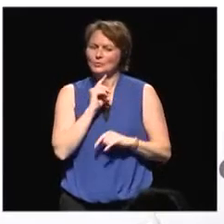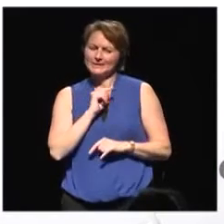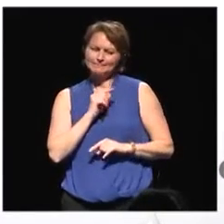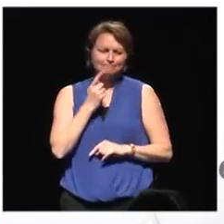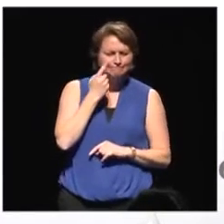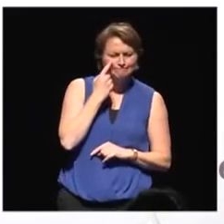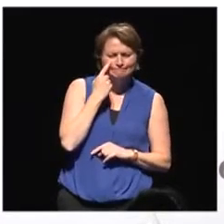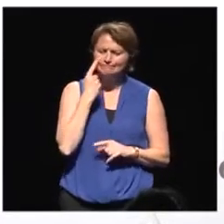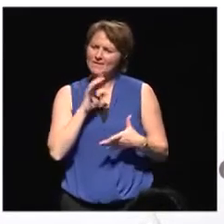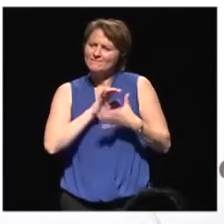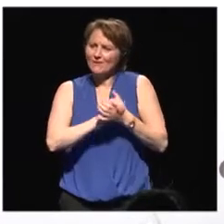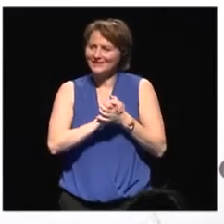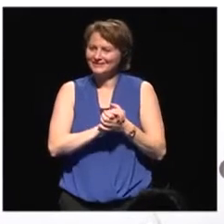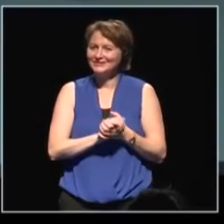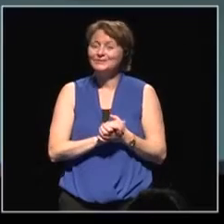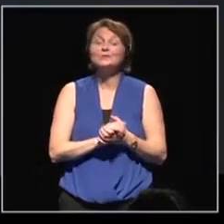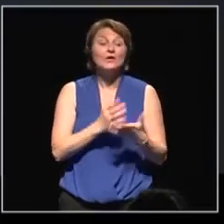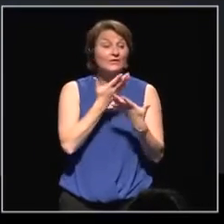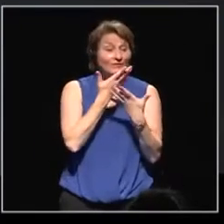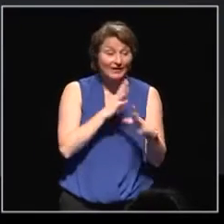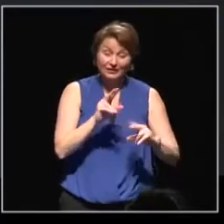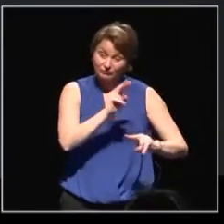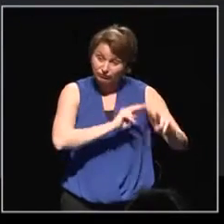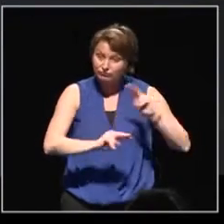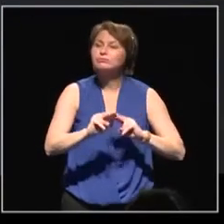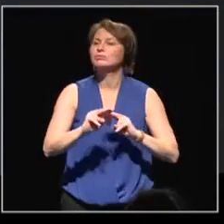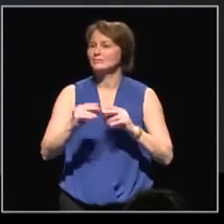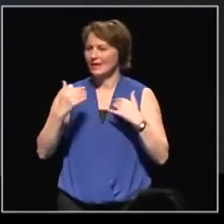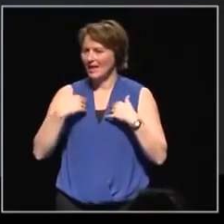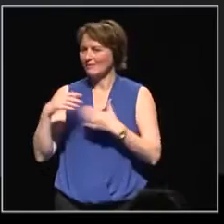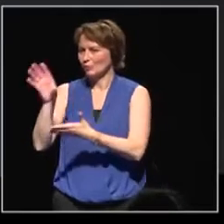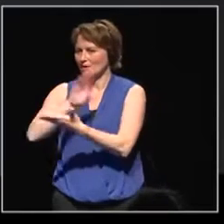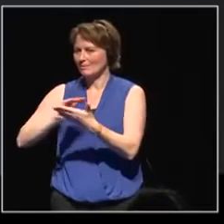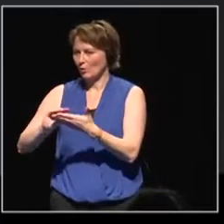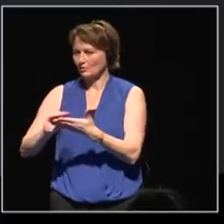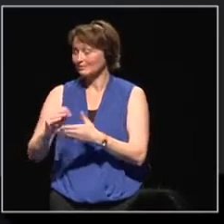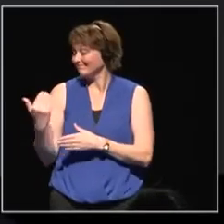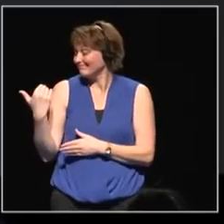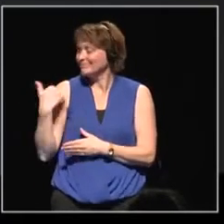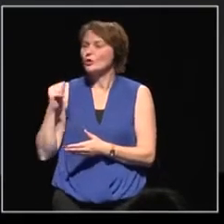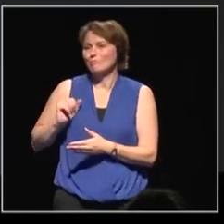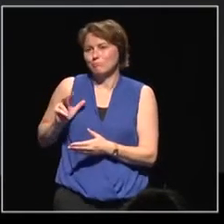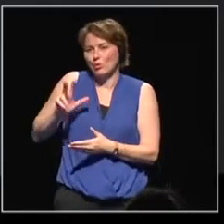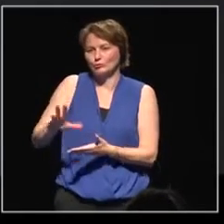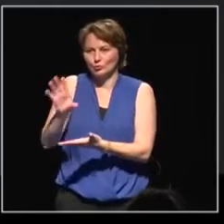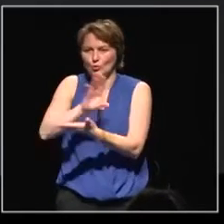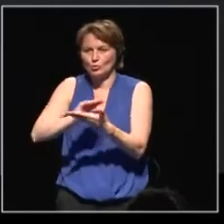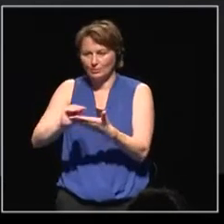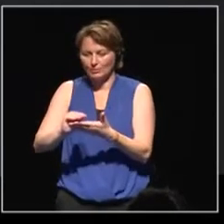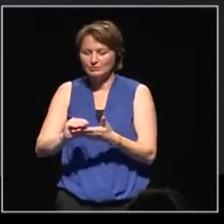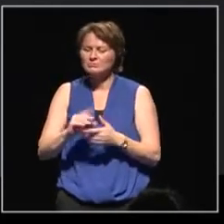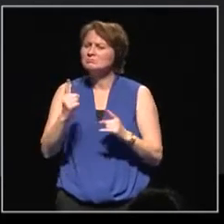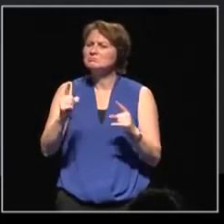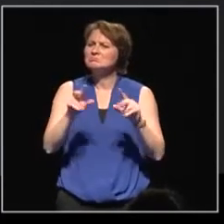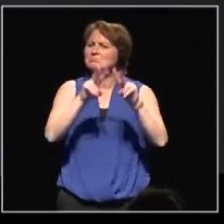process is a national report. And this is the most recent one on Portugal. It gives an overview of global